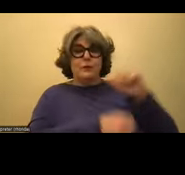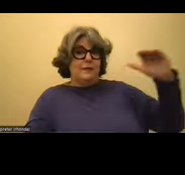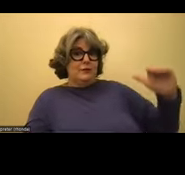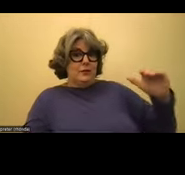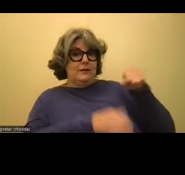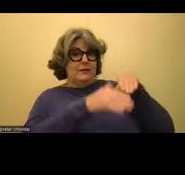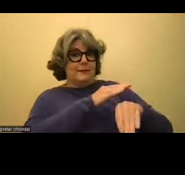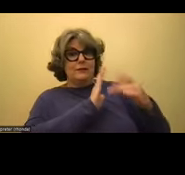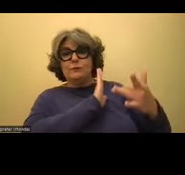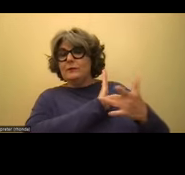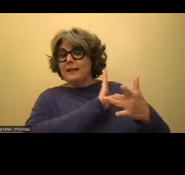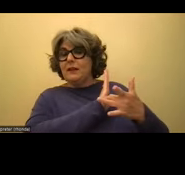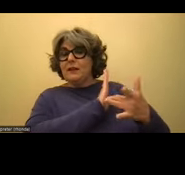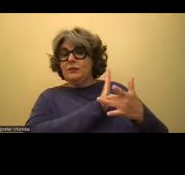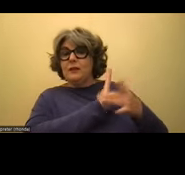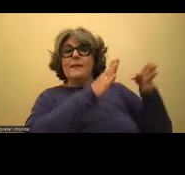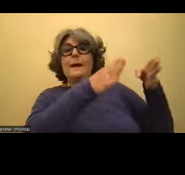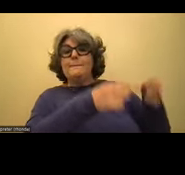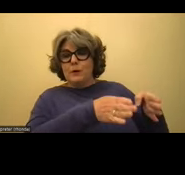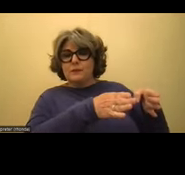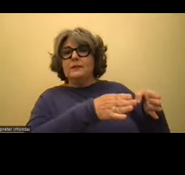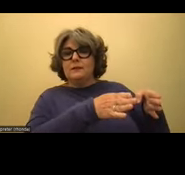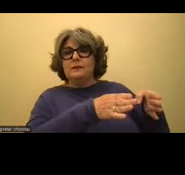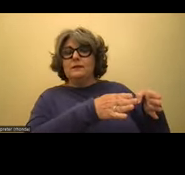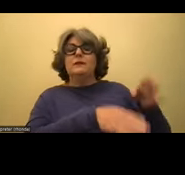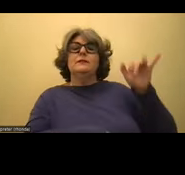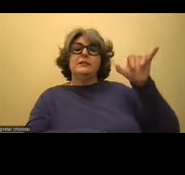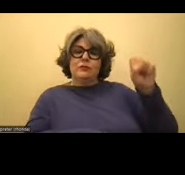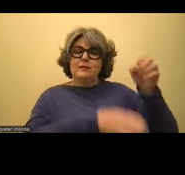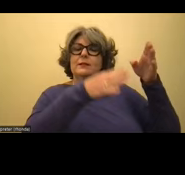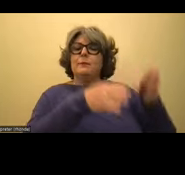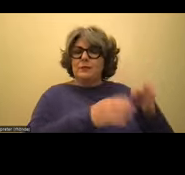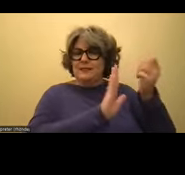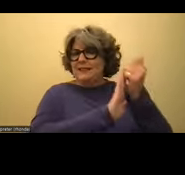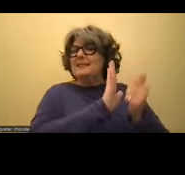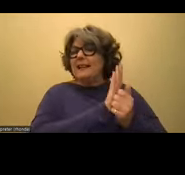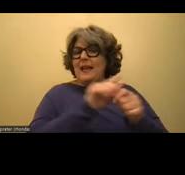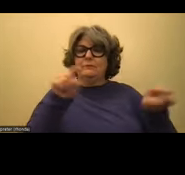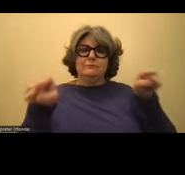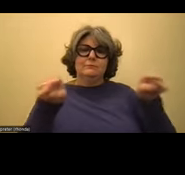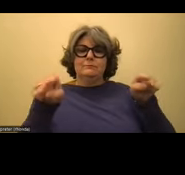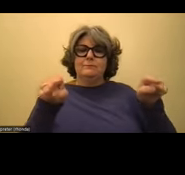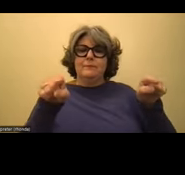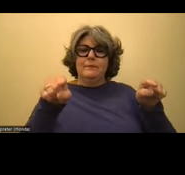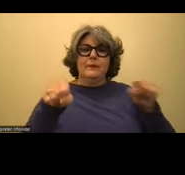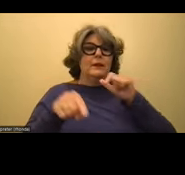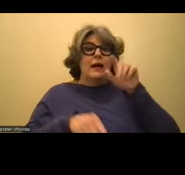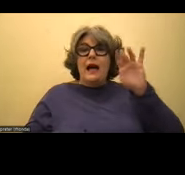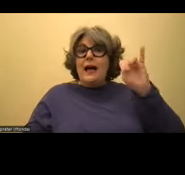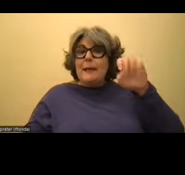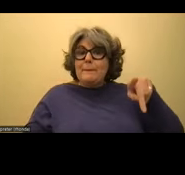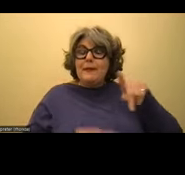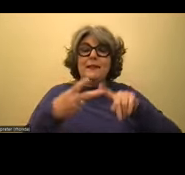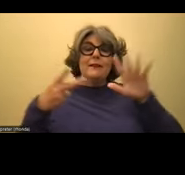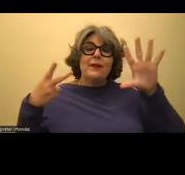accessible technology. That person will then be the person who says, yes, this person needs an account. So that's why we say you don't need an IEP or a